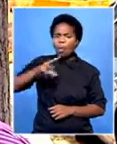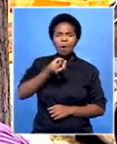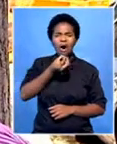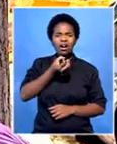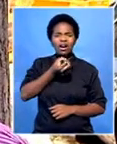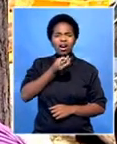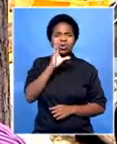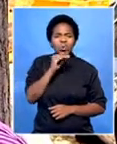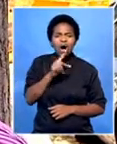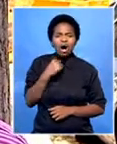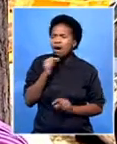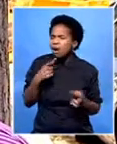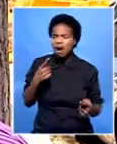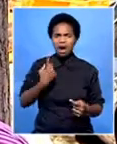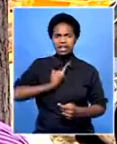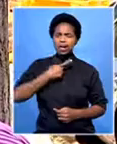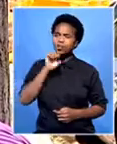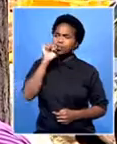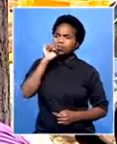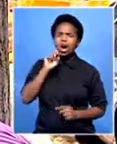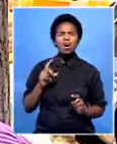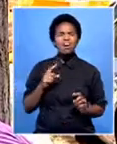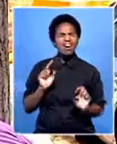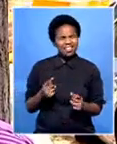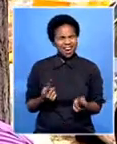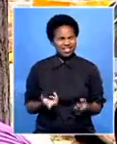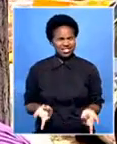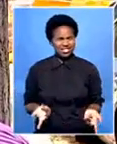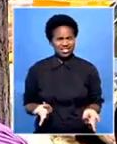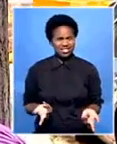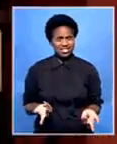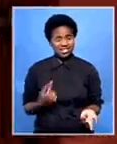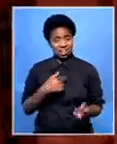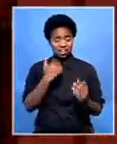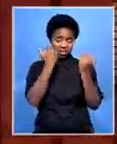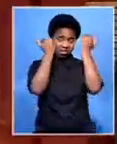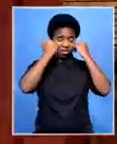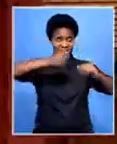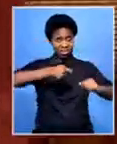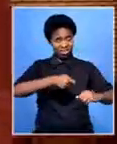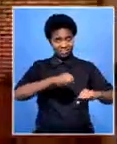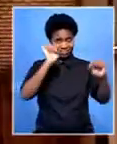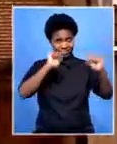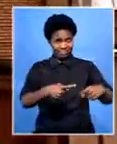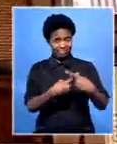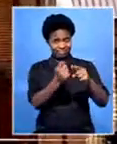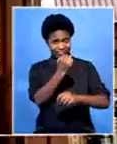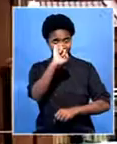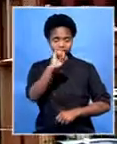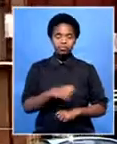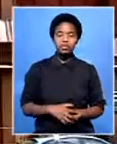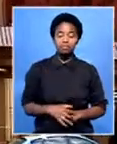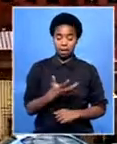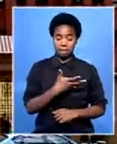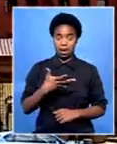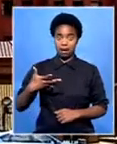It's pathetic. I don't agree with the sentence. Baby L's 20-year-old mother was not